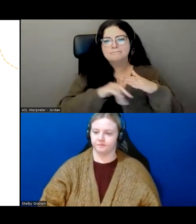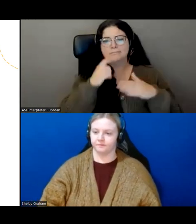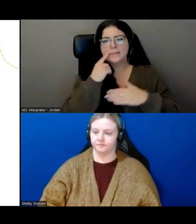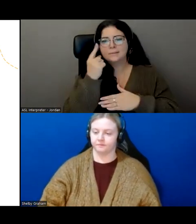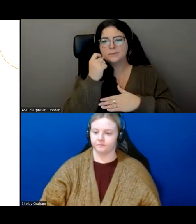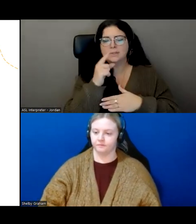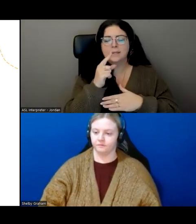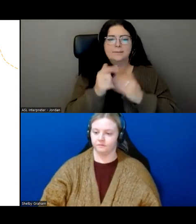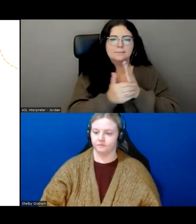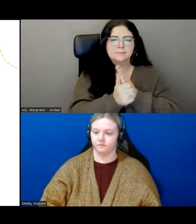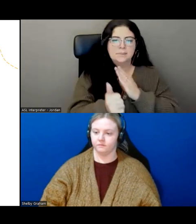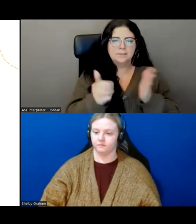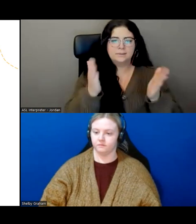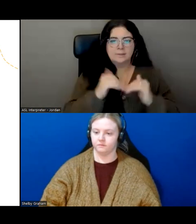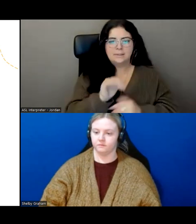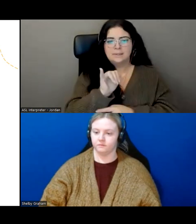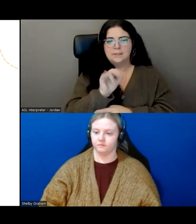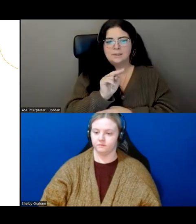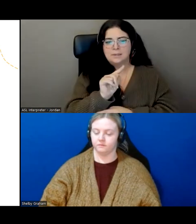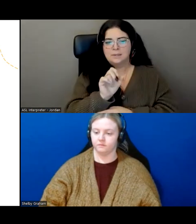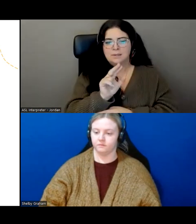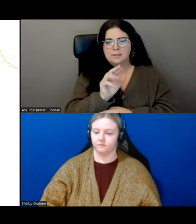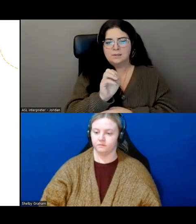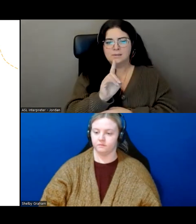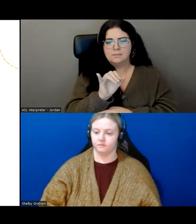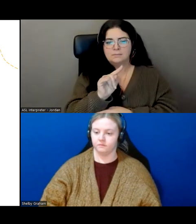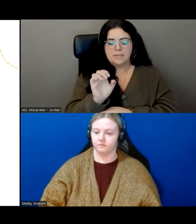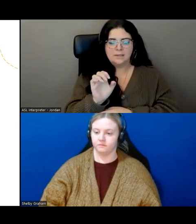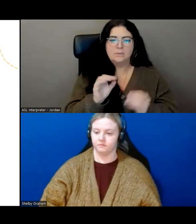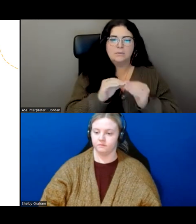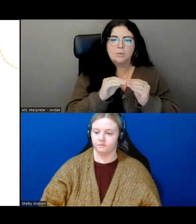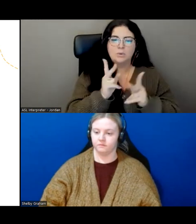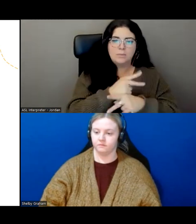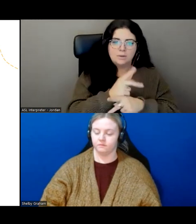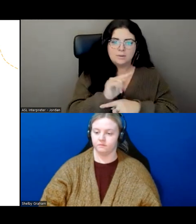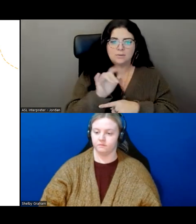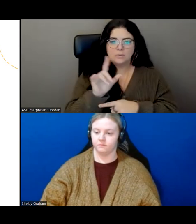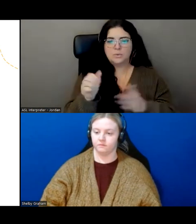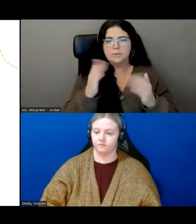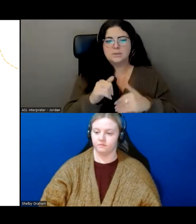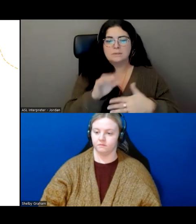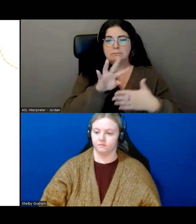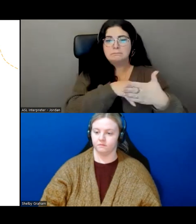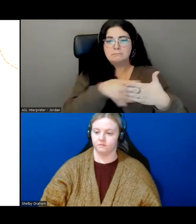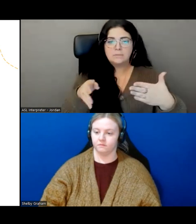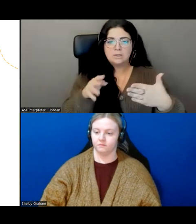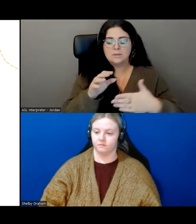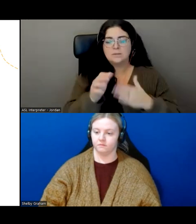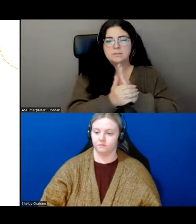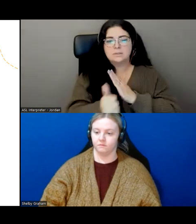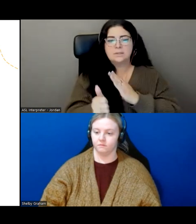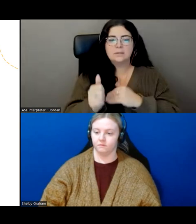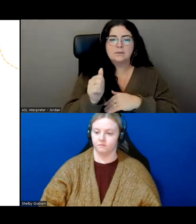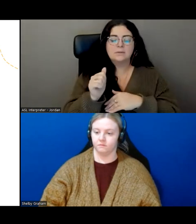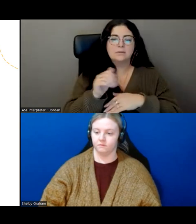And then intermediate, you'll get those intermediate skills with that productivity, spreadsheet skills, online safety and